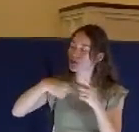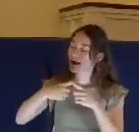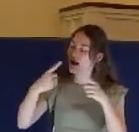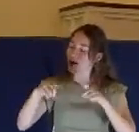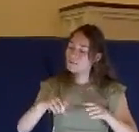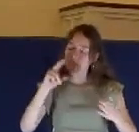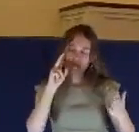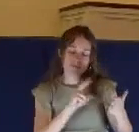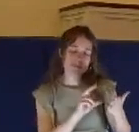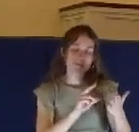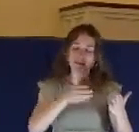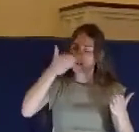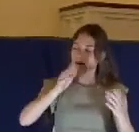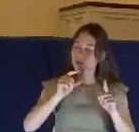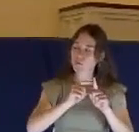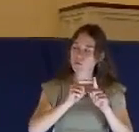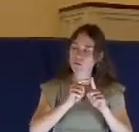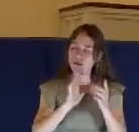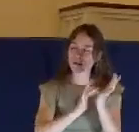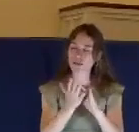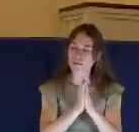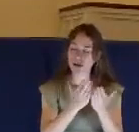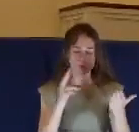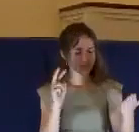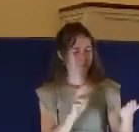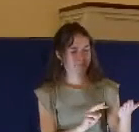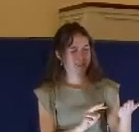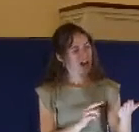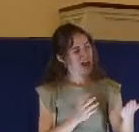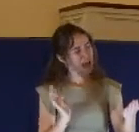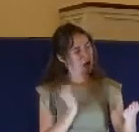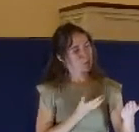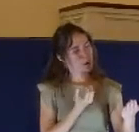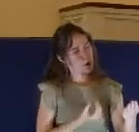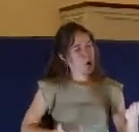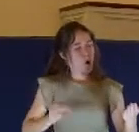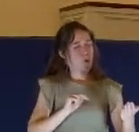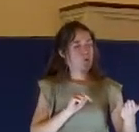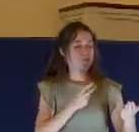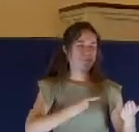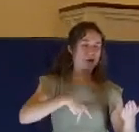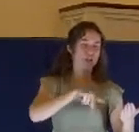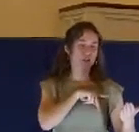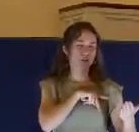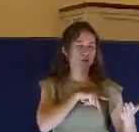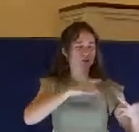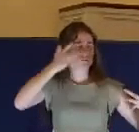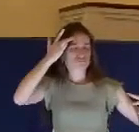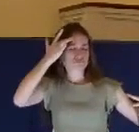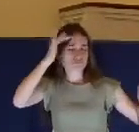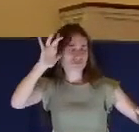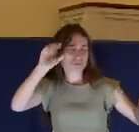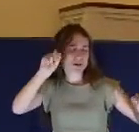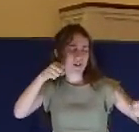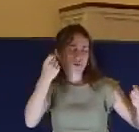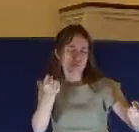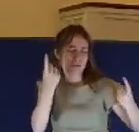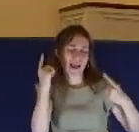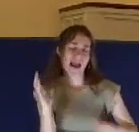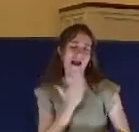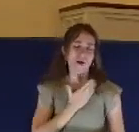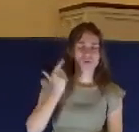word of God, it's not enough for us just to use our own intellect and logic and